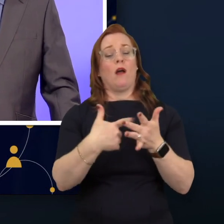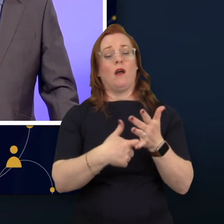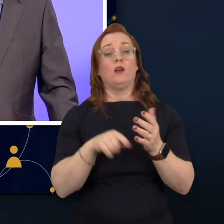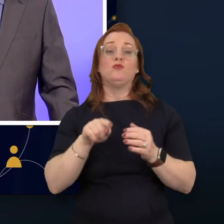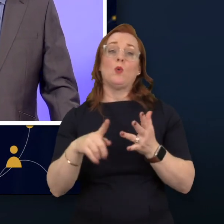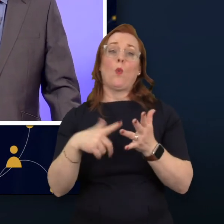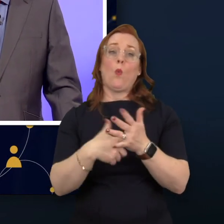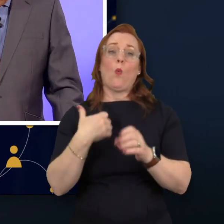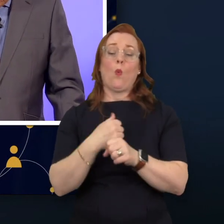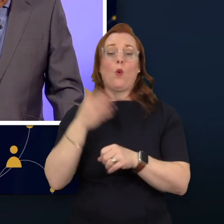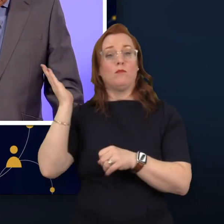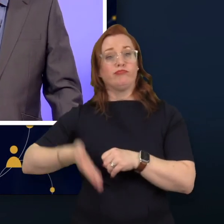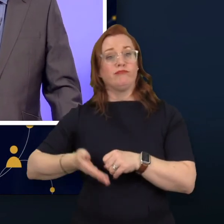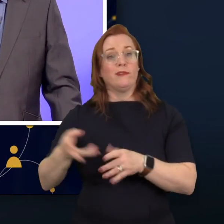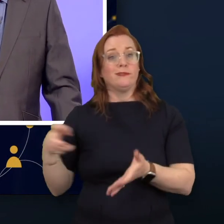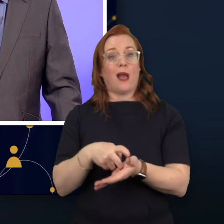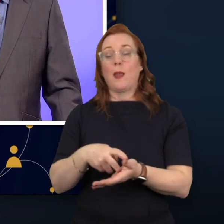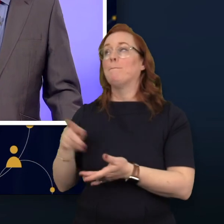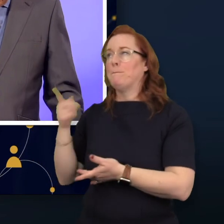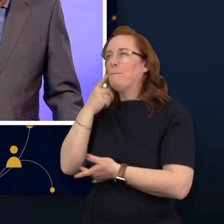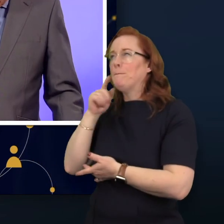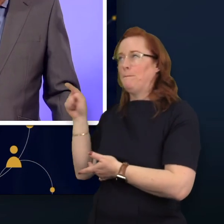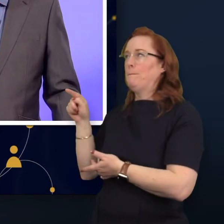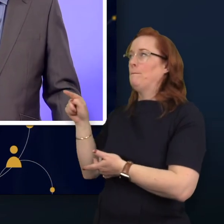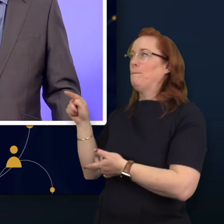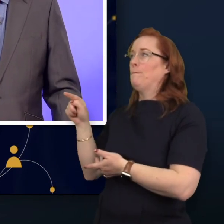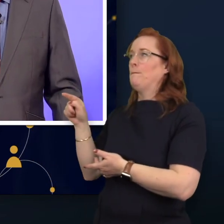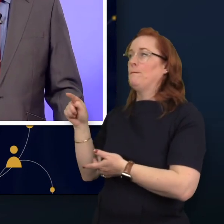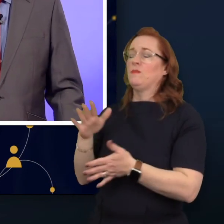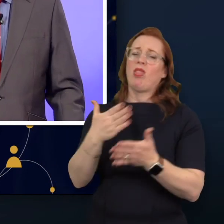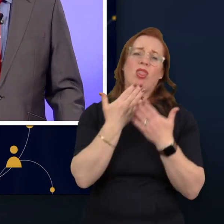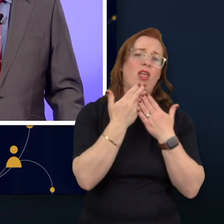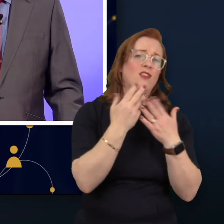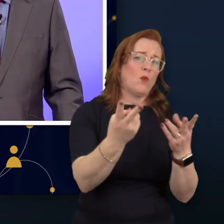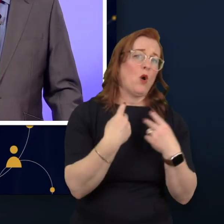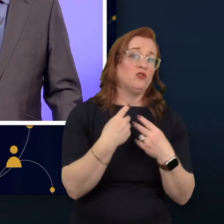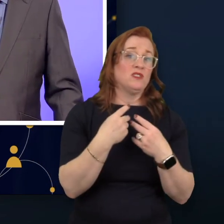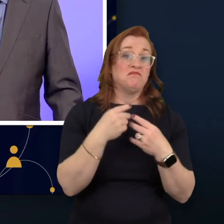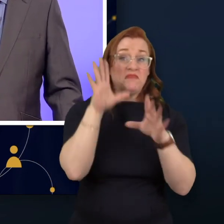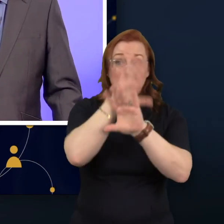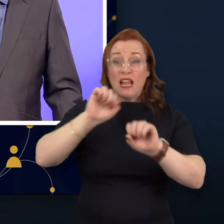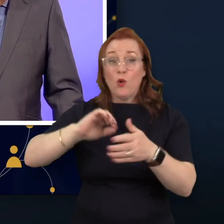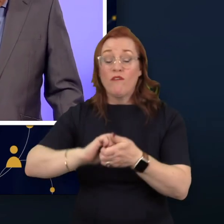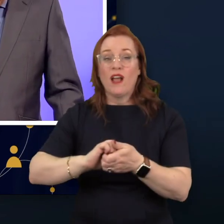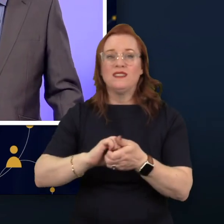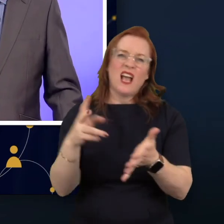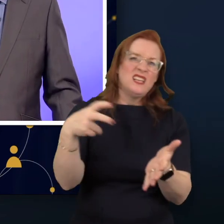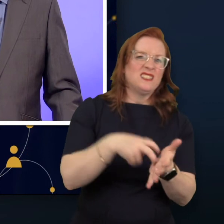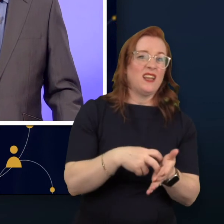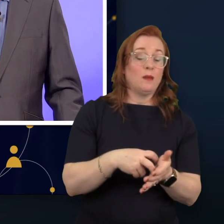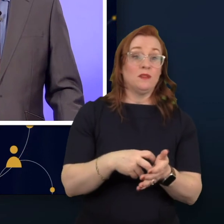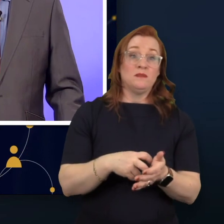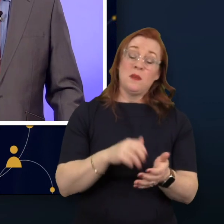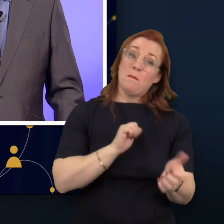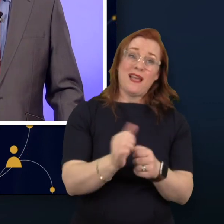thanks very much for watching tell your friends and sign up preferably sign up now